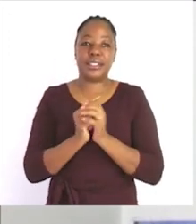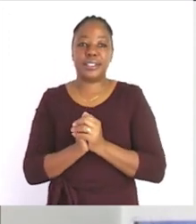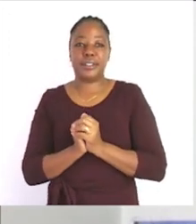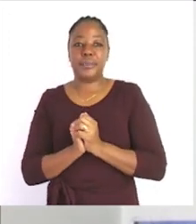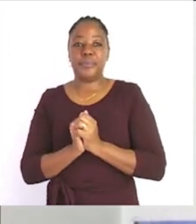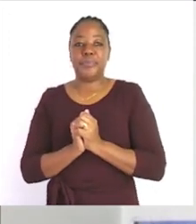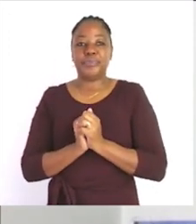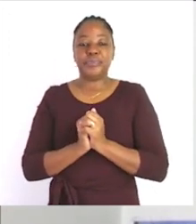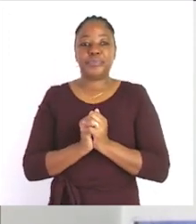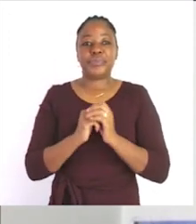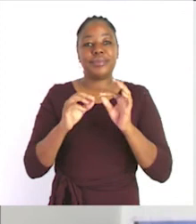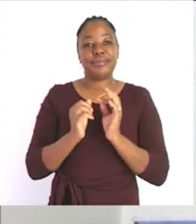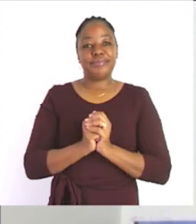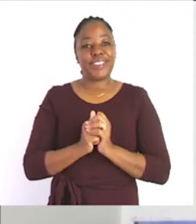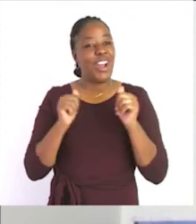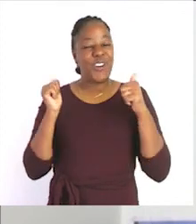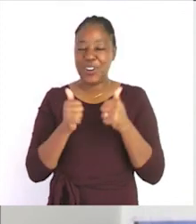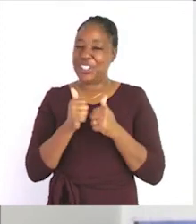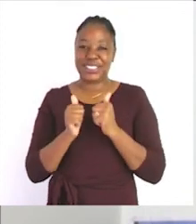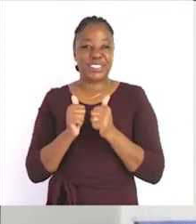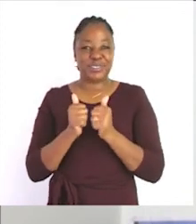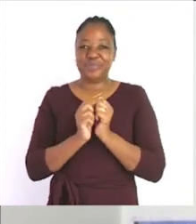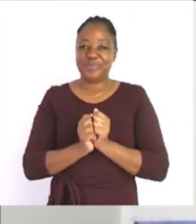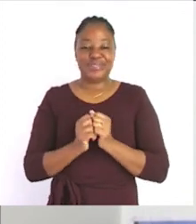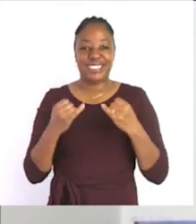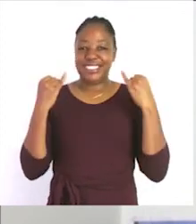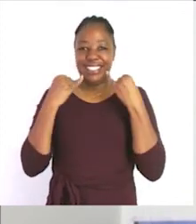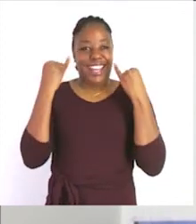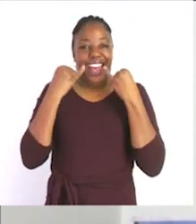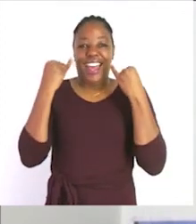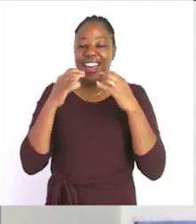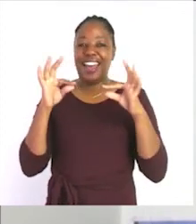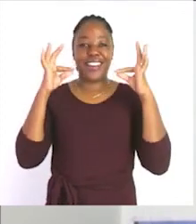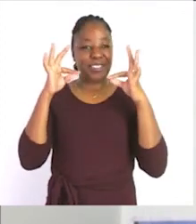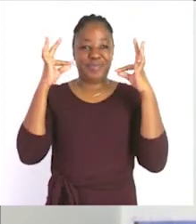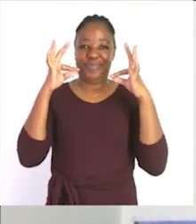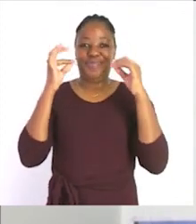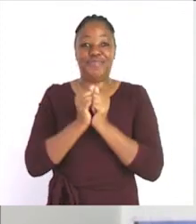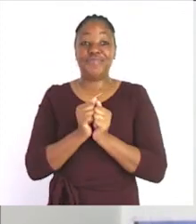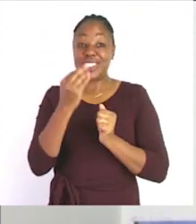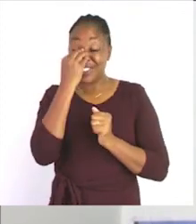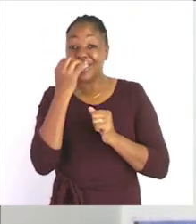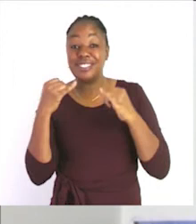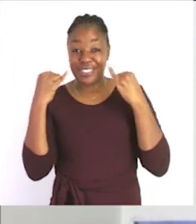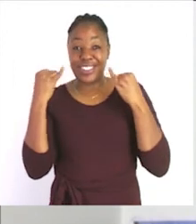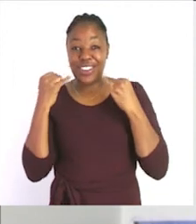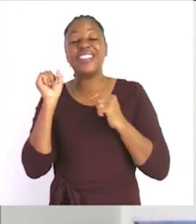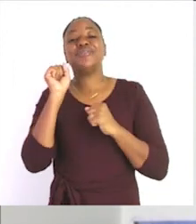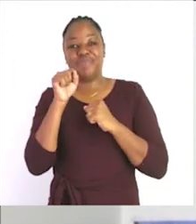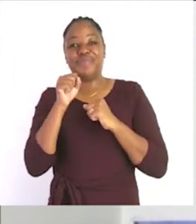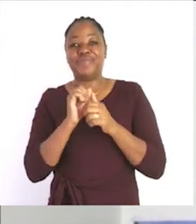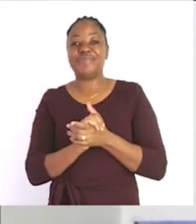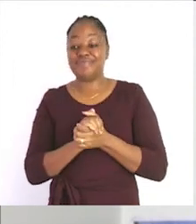wow i enjoyed that sashi did you enjoy that wonderful did you